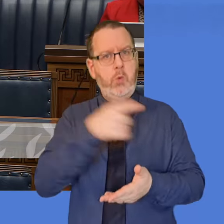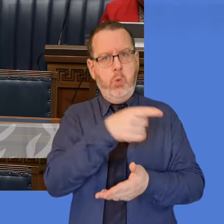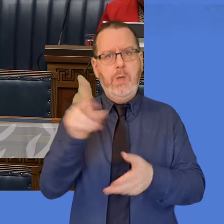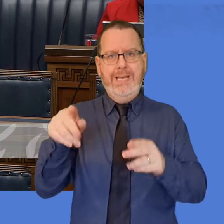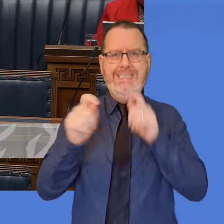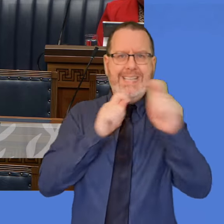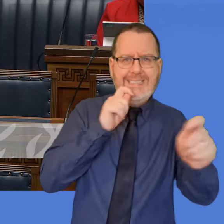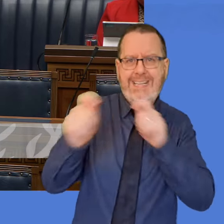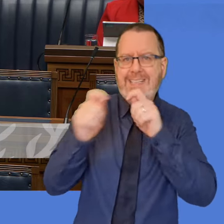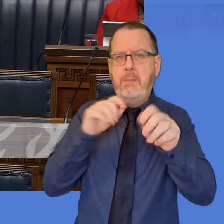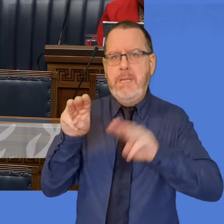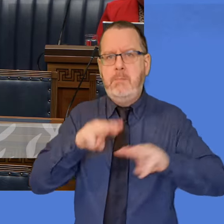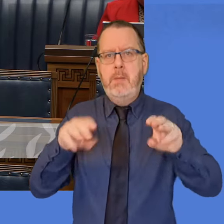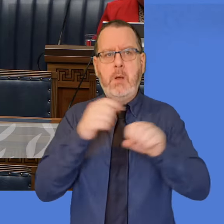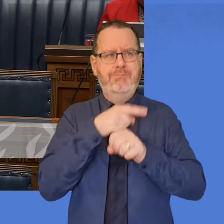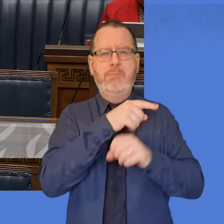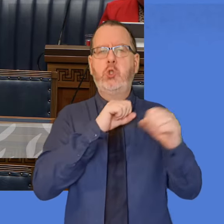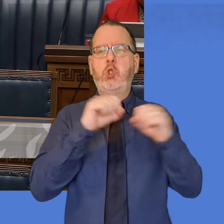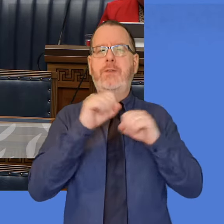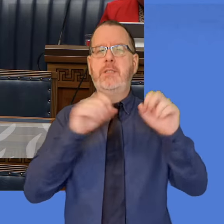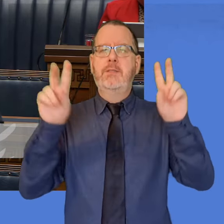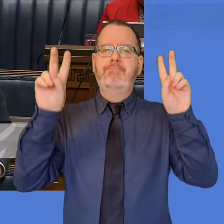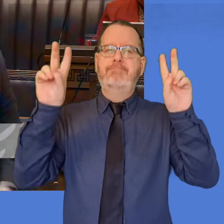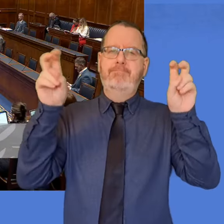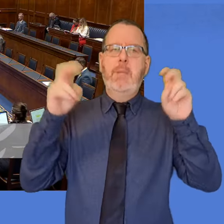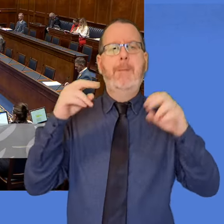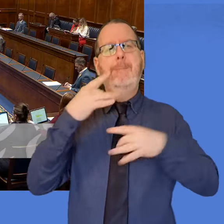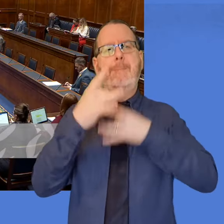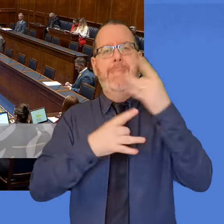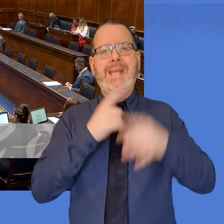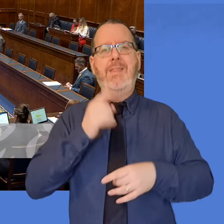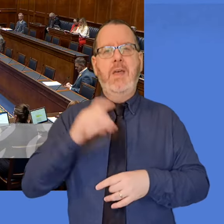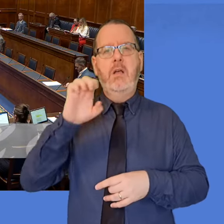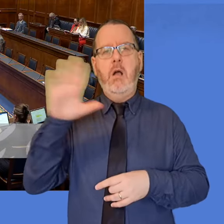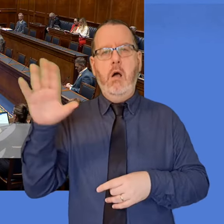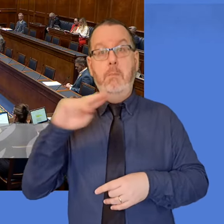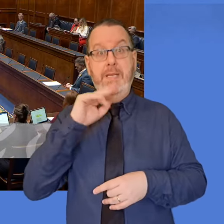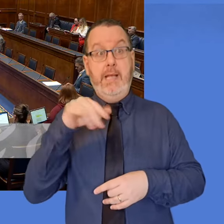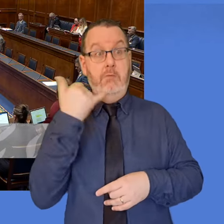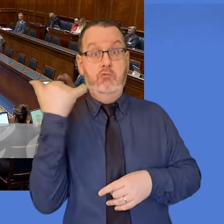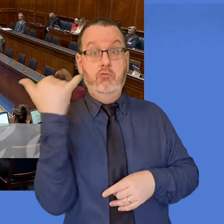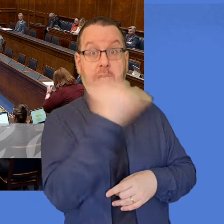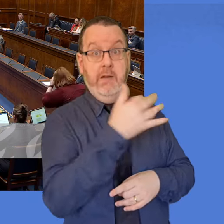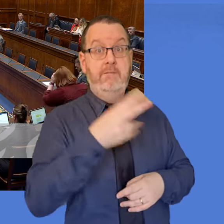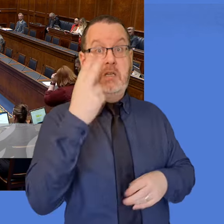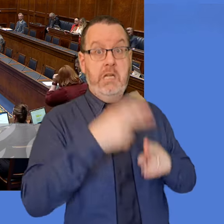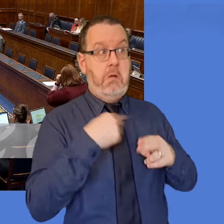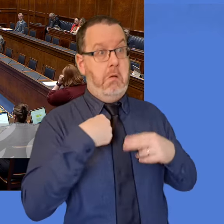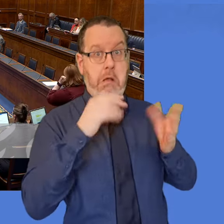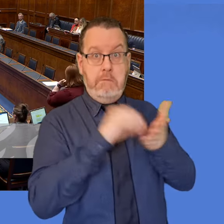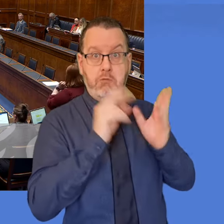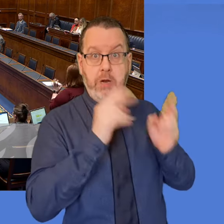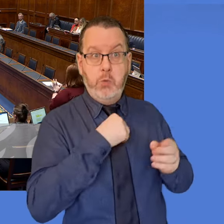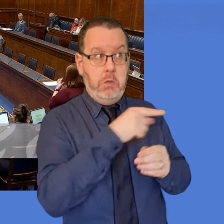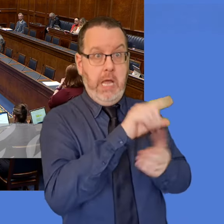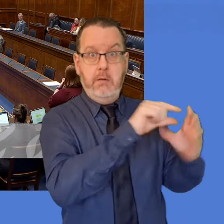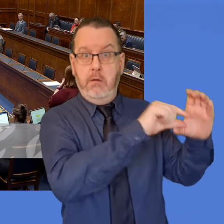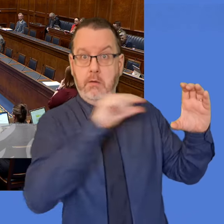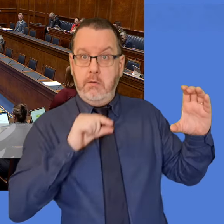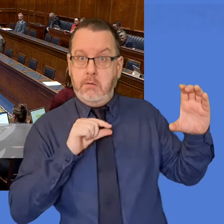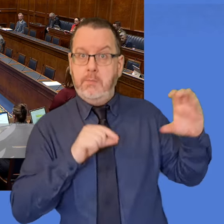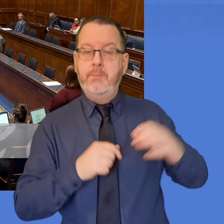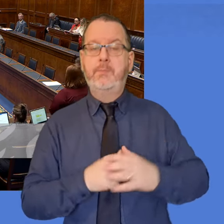Call service as well, so that people are getting the support that they're entitled to. Elizabeth Huld. On that, in terms of the mitigation